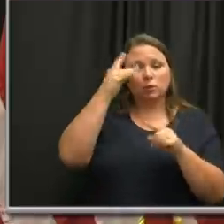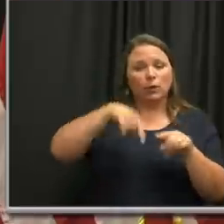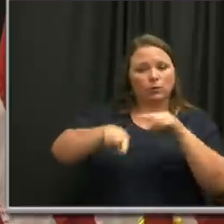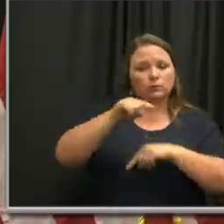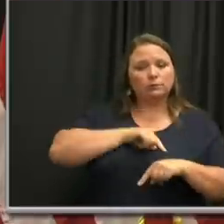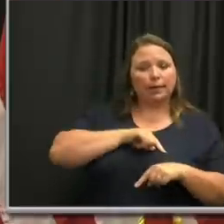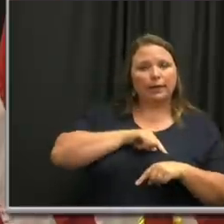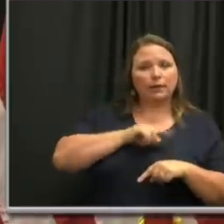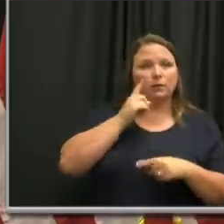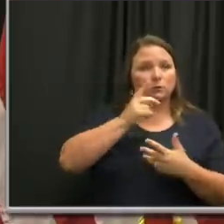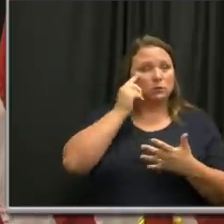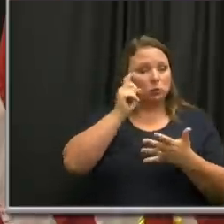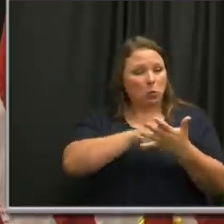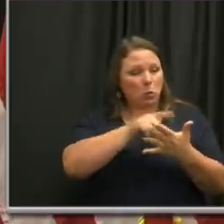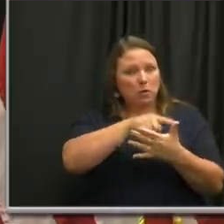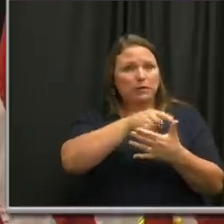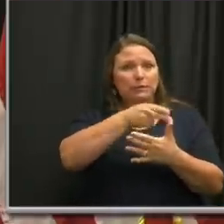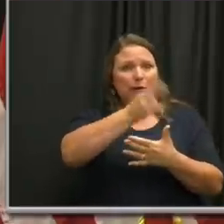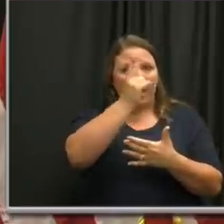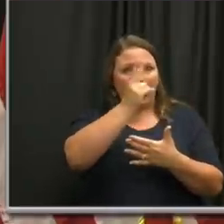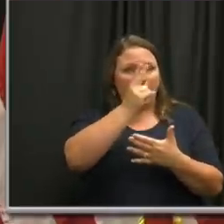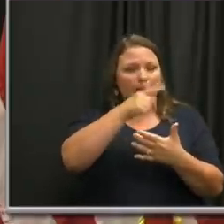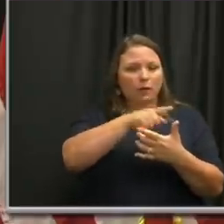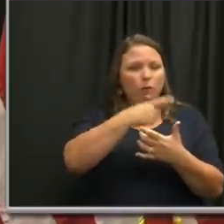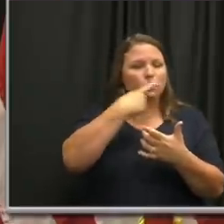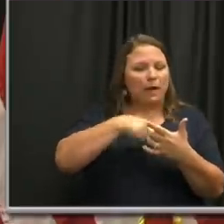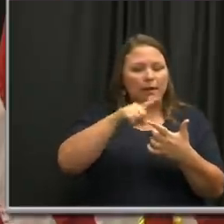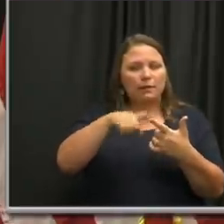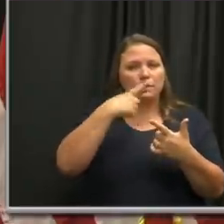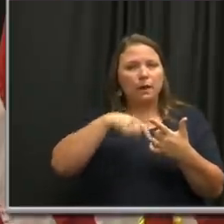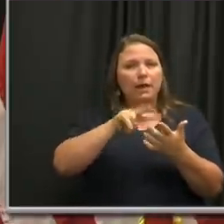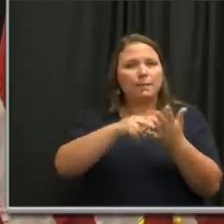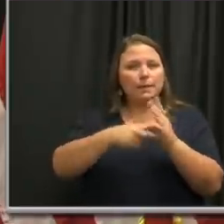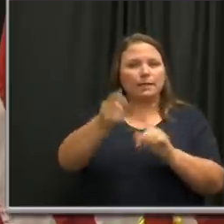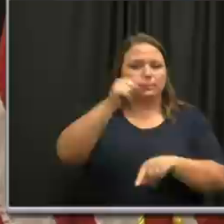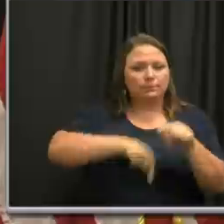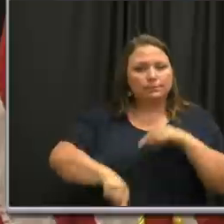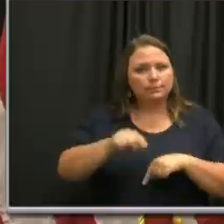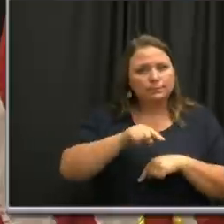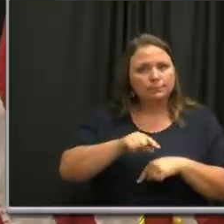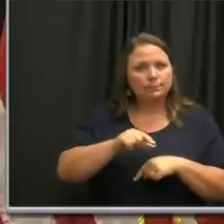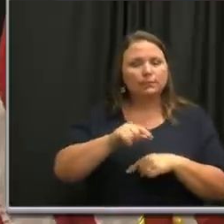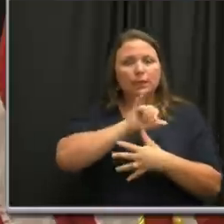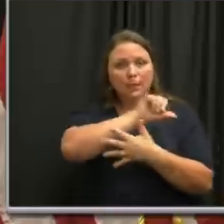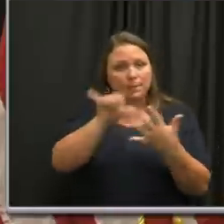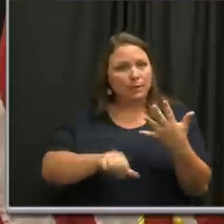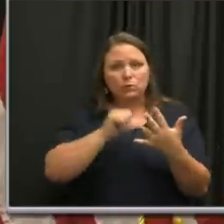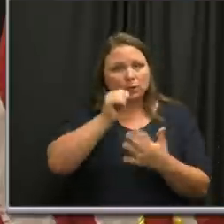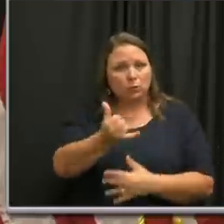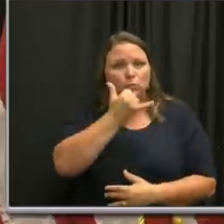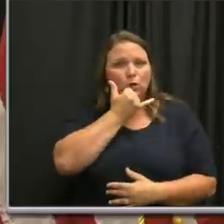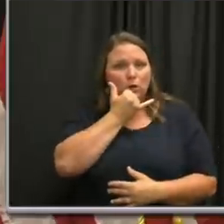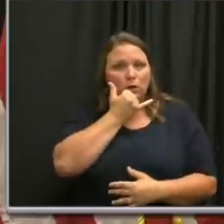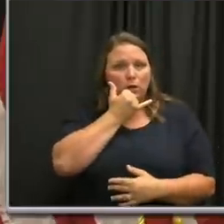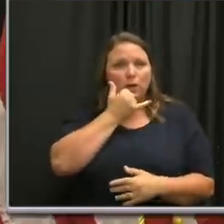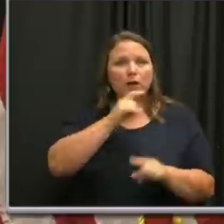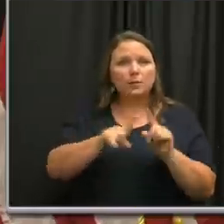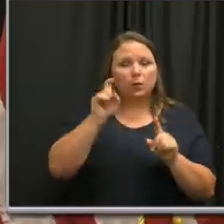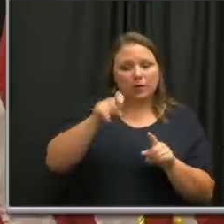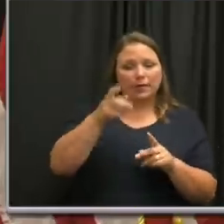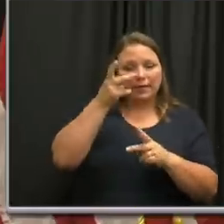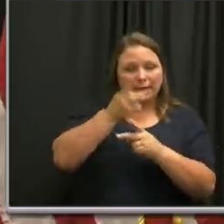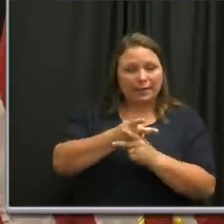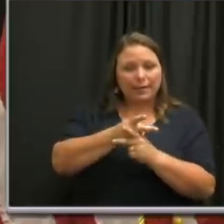today. It shows red. We are responding to that. I don't think the metrics are wrong. I think we have to just keep